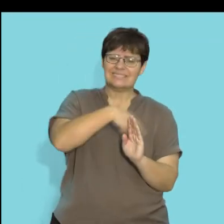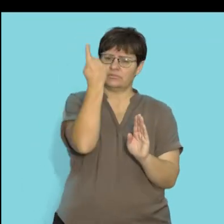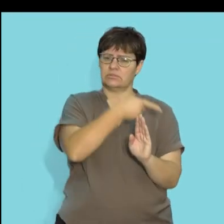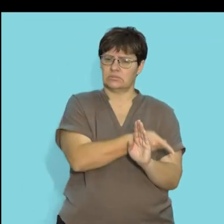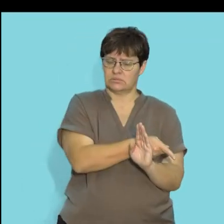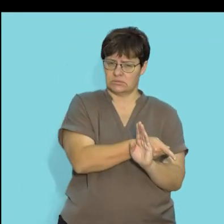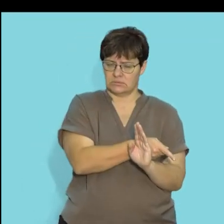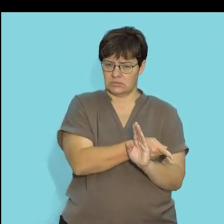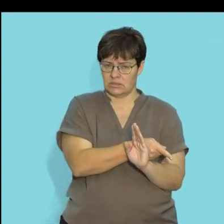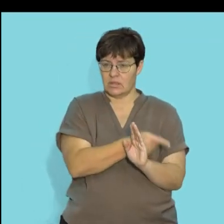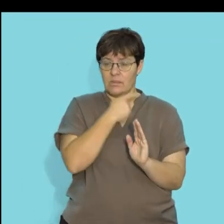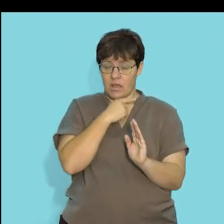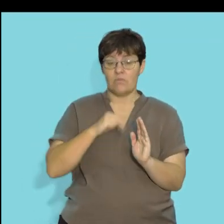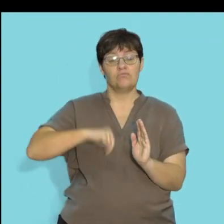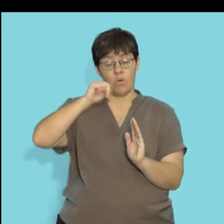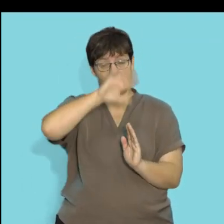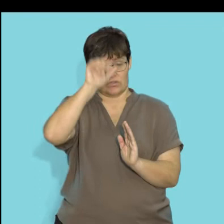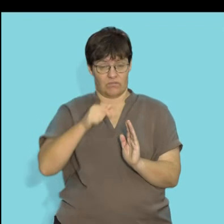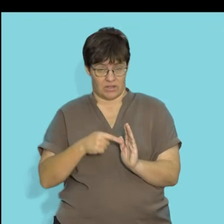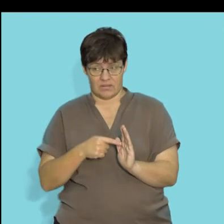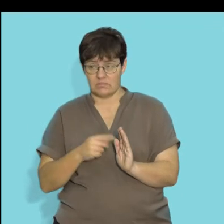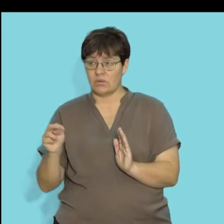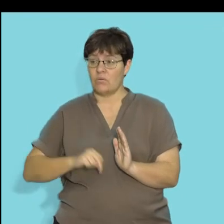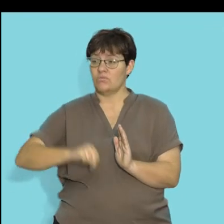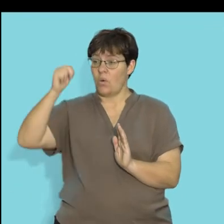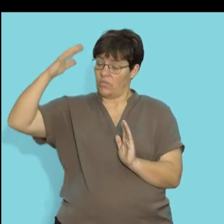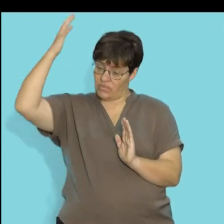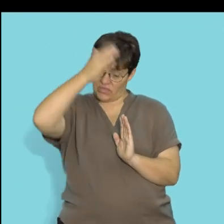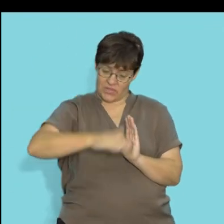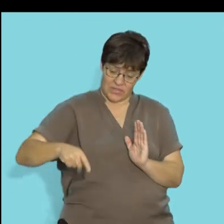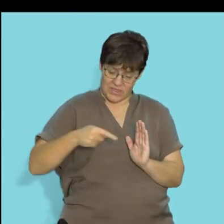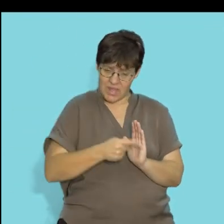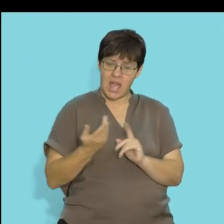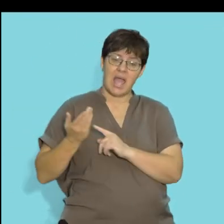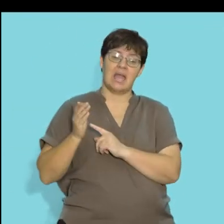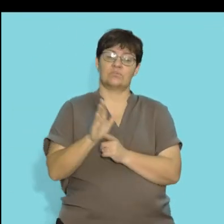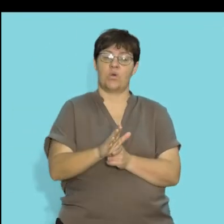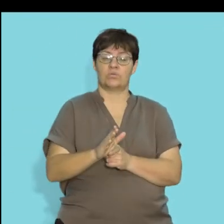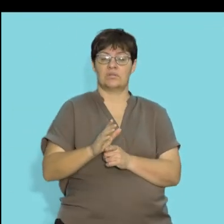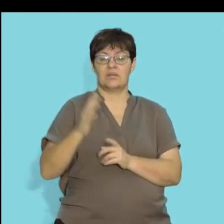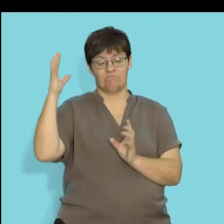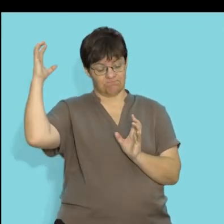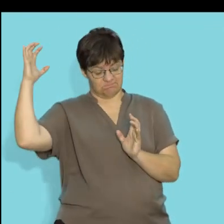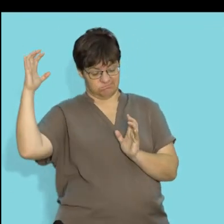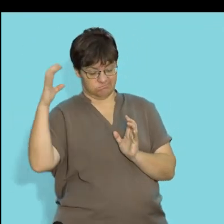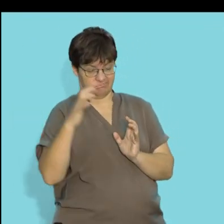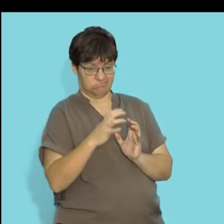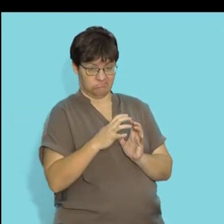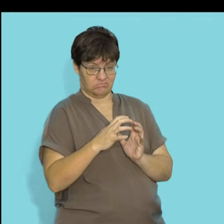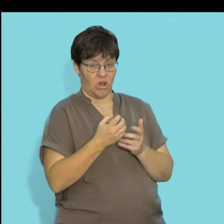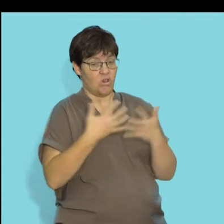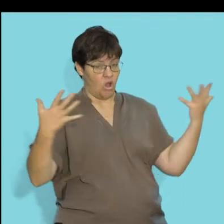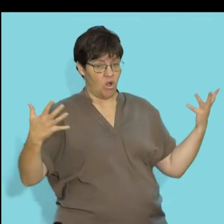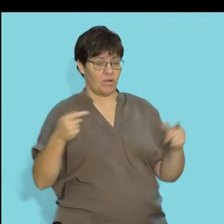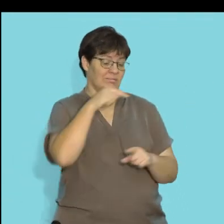South Africa, the sun shines from the north. And this means that the north facing slopes are exposed to the direct rays of sun